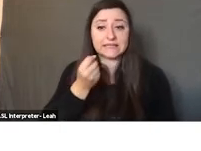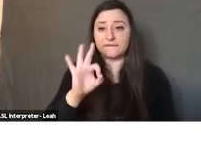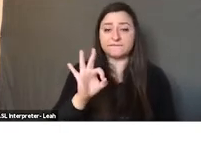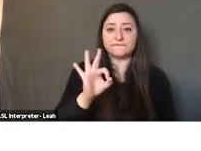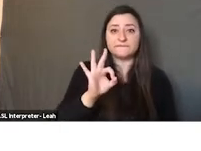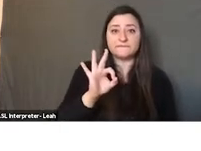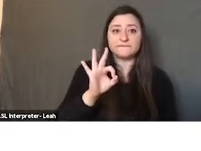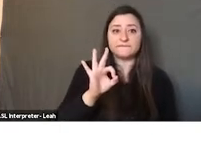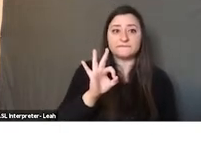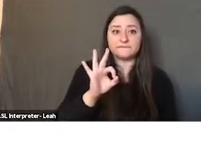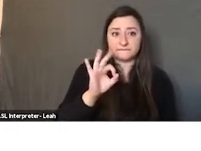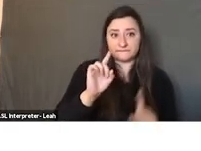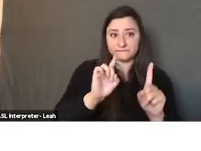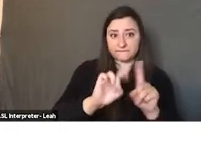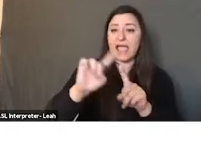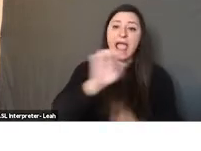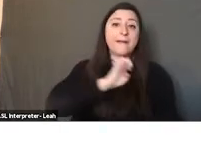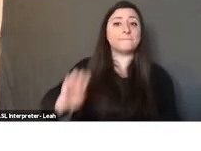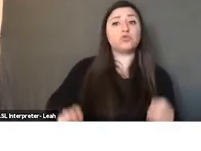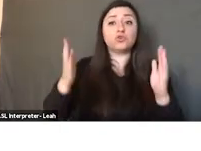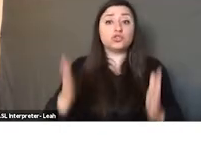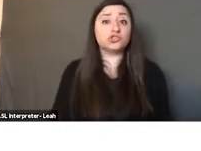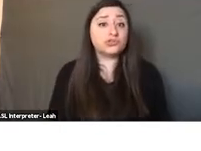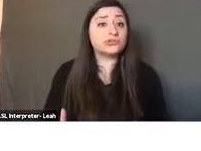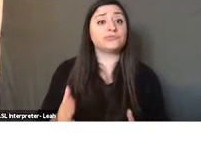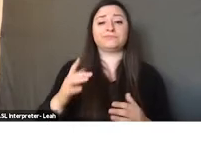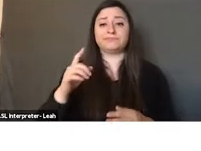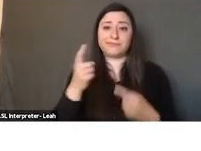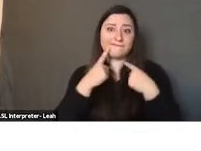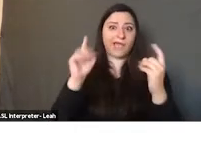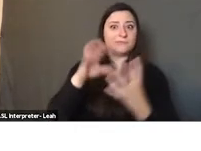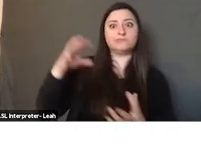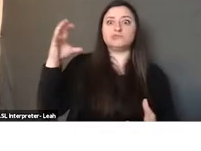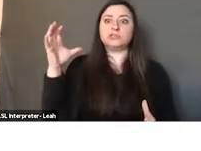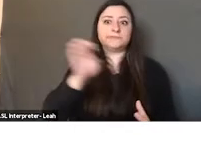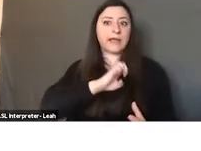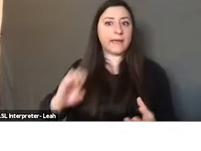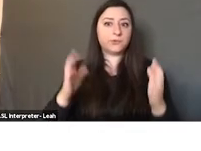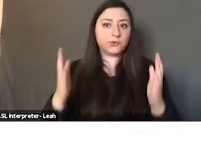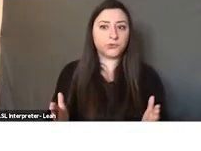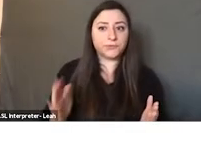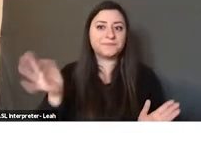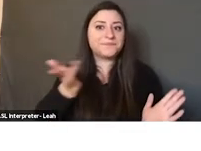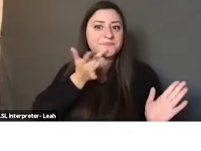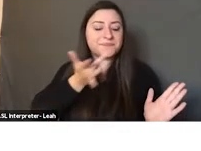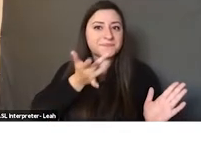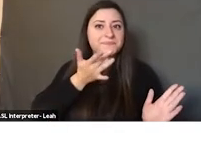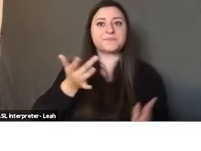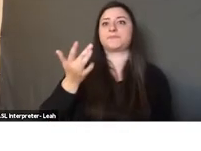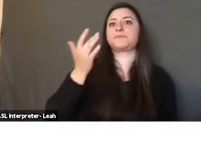caliphs, the emperors, like al-Mahdi, al-Mutawakkil, and especially there are many